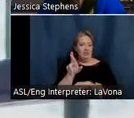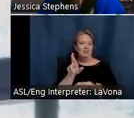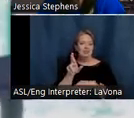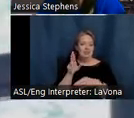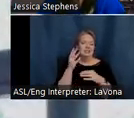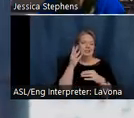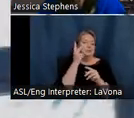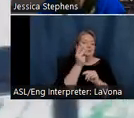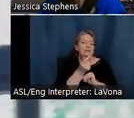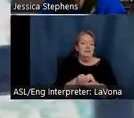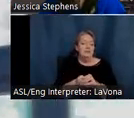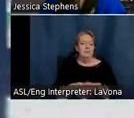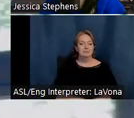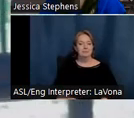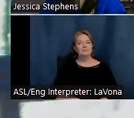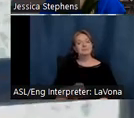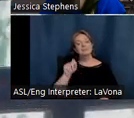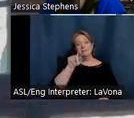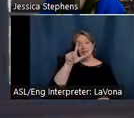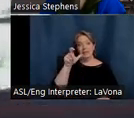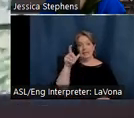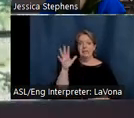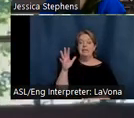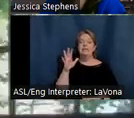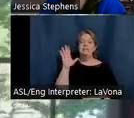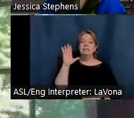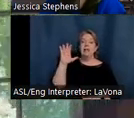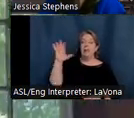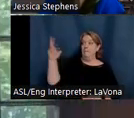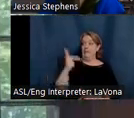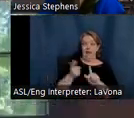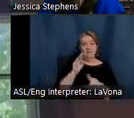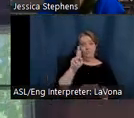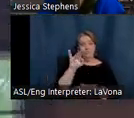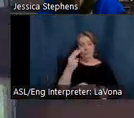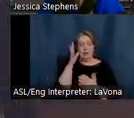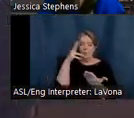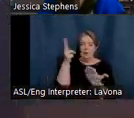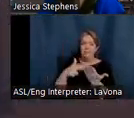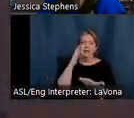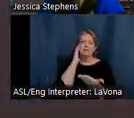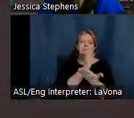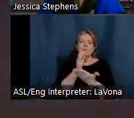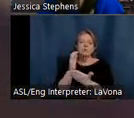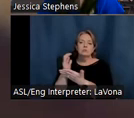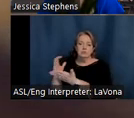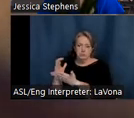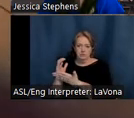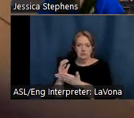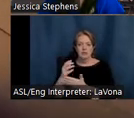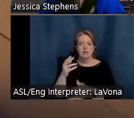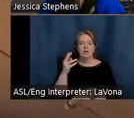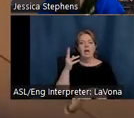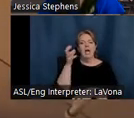$500 per portrait when he returned from Munich. He would go on to paint nine official